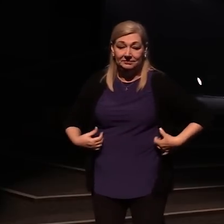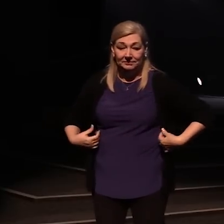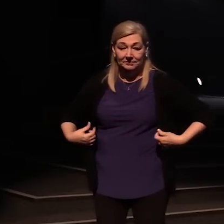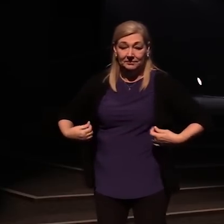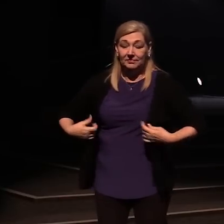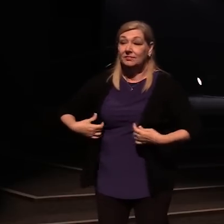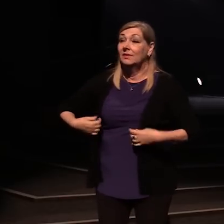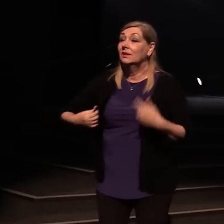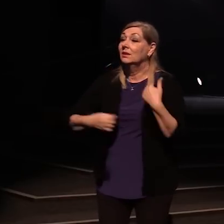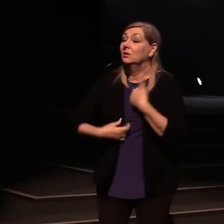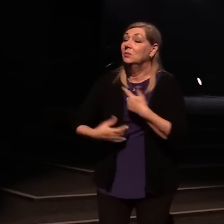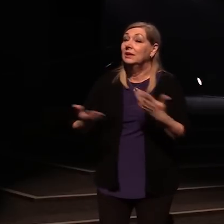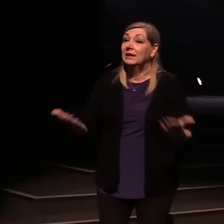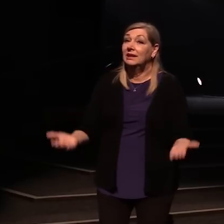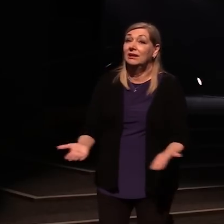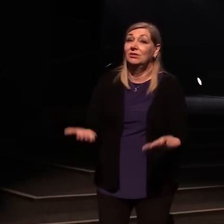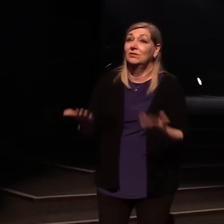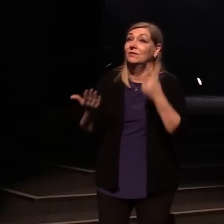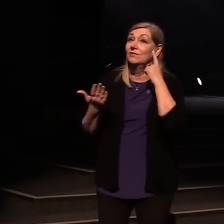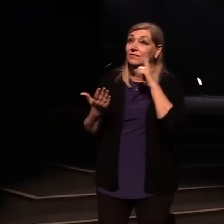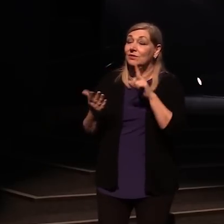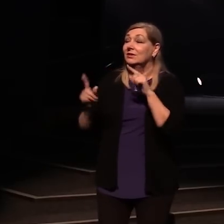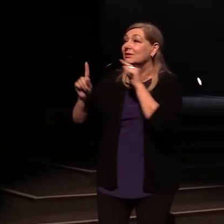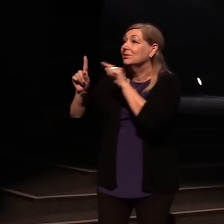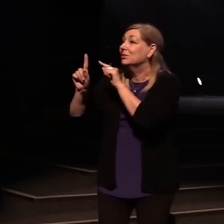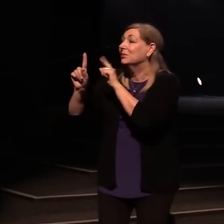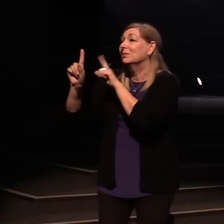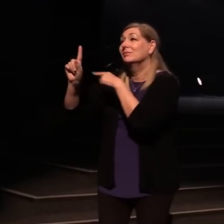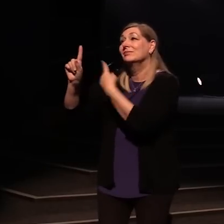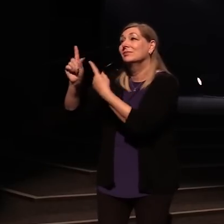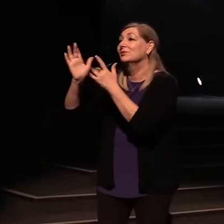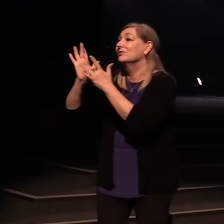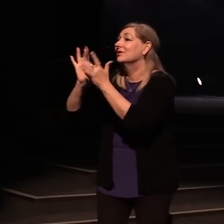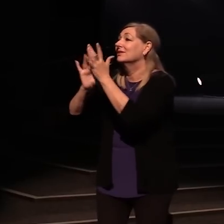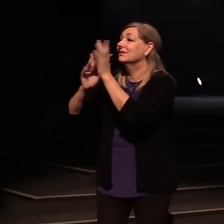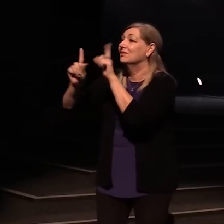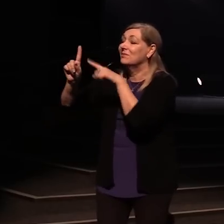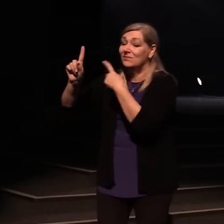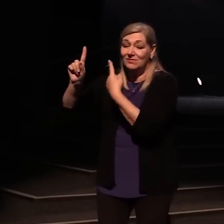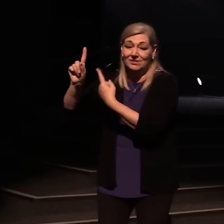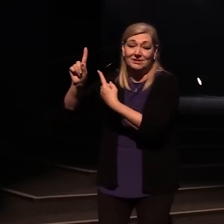Yes, we are, Lord We're here for you, Jesus